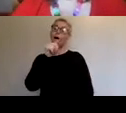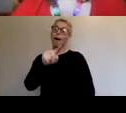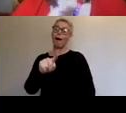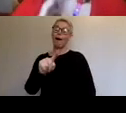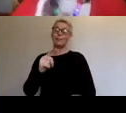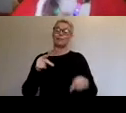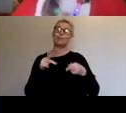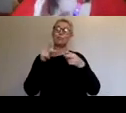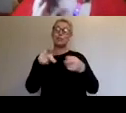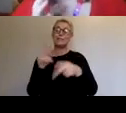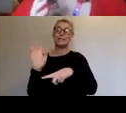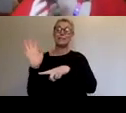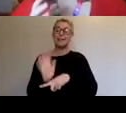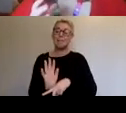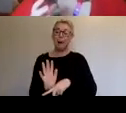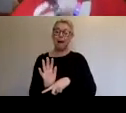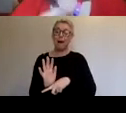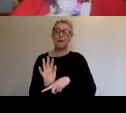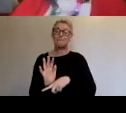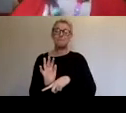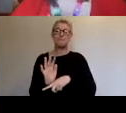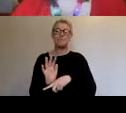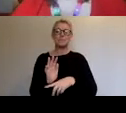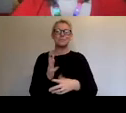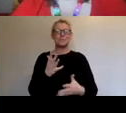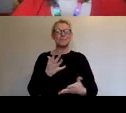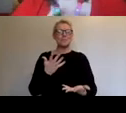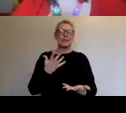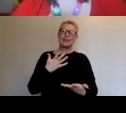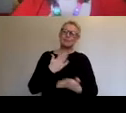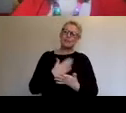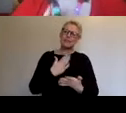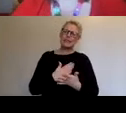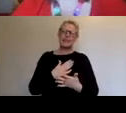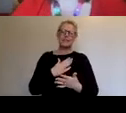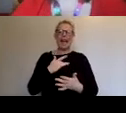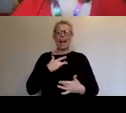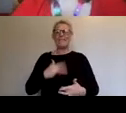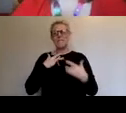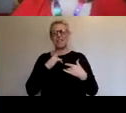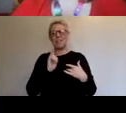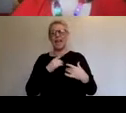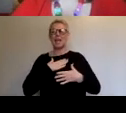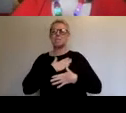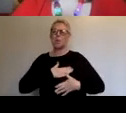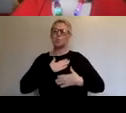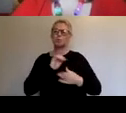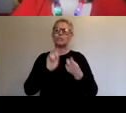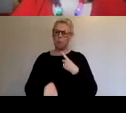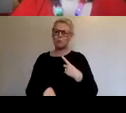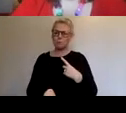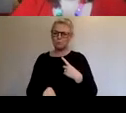The kind of digitally and emotionally sophisticated responses, in my opinion, came from folk who were able